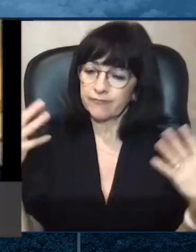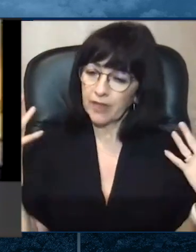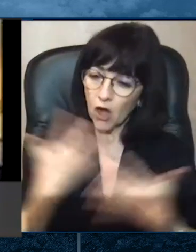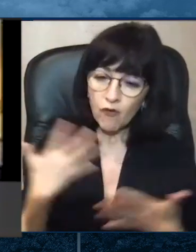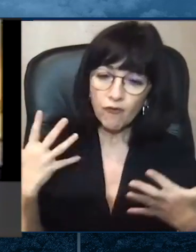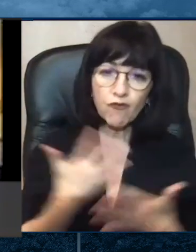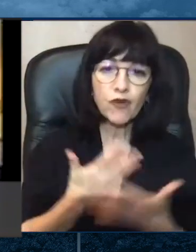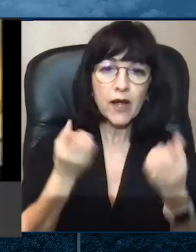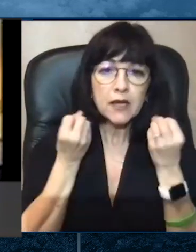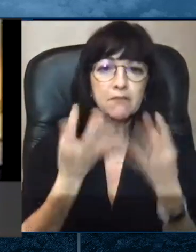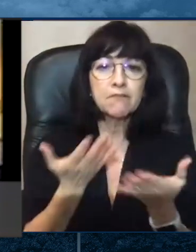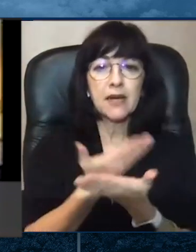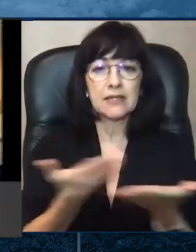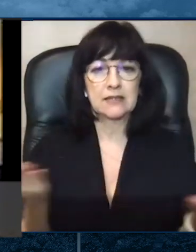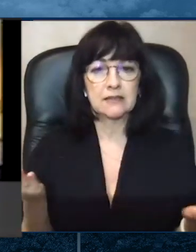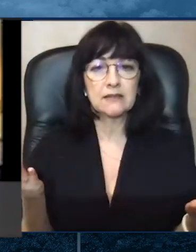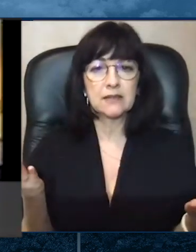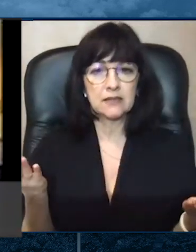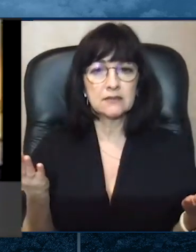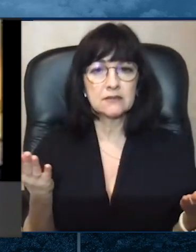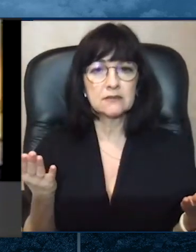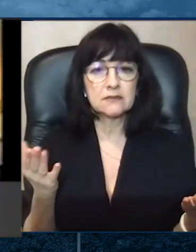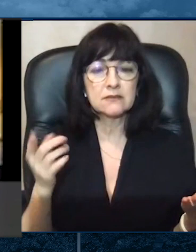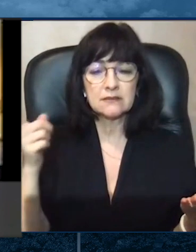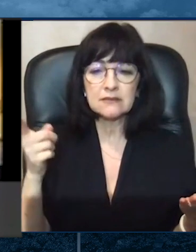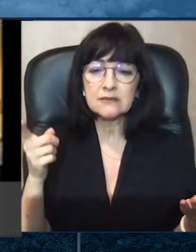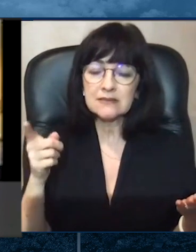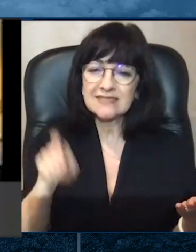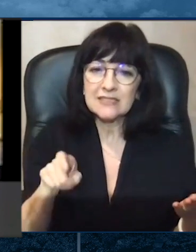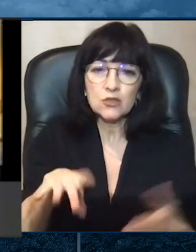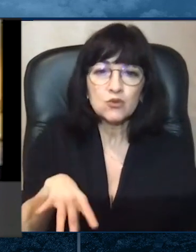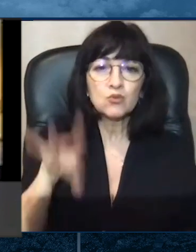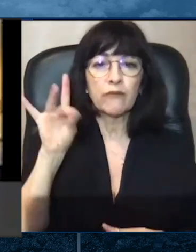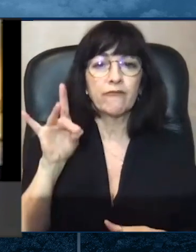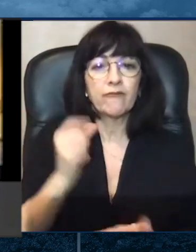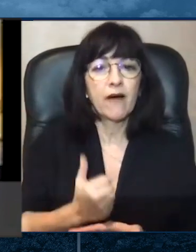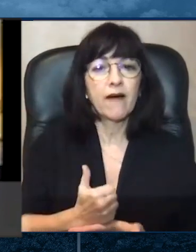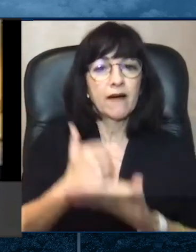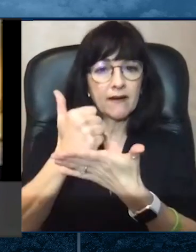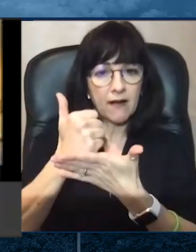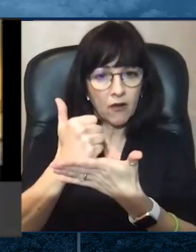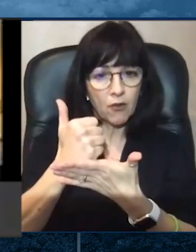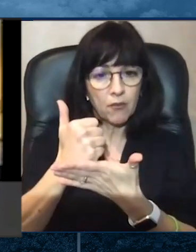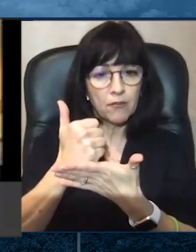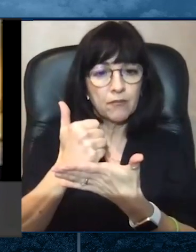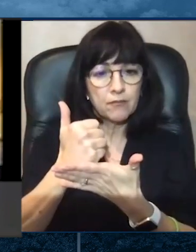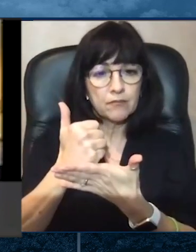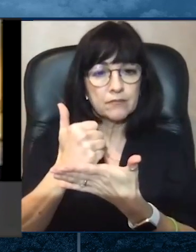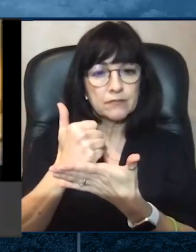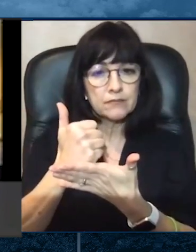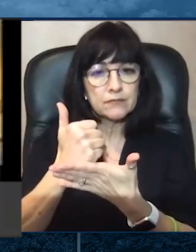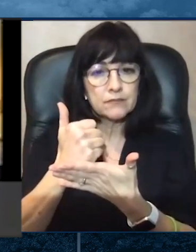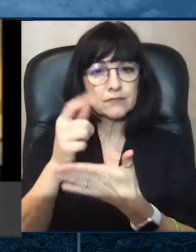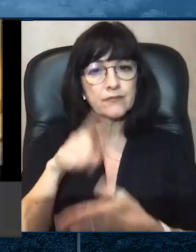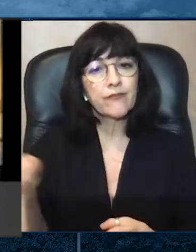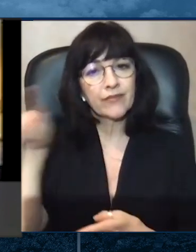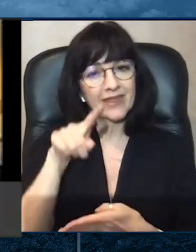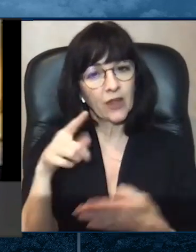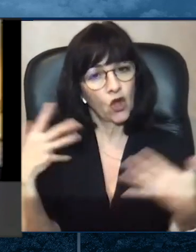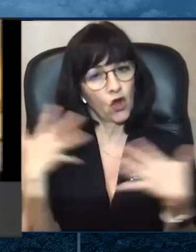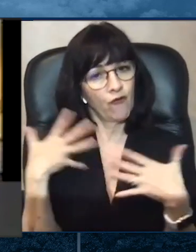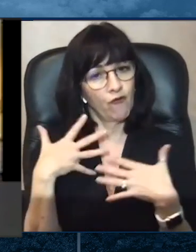ayuda. Temen buscar ayuda. Temen que este país lo vean como solo